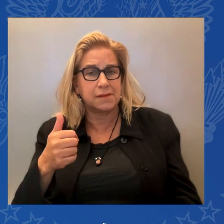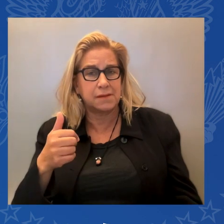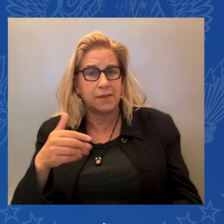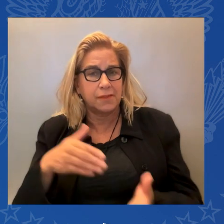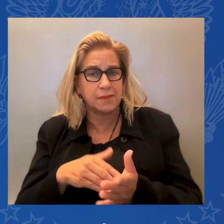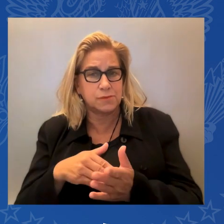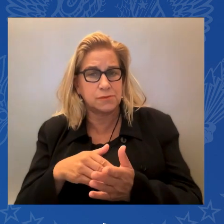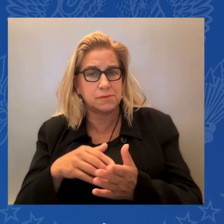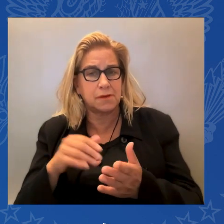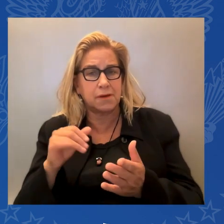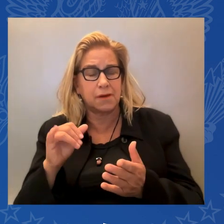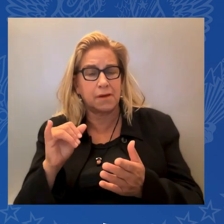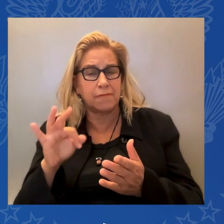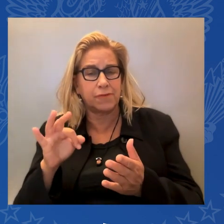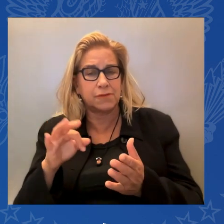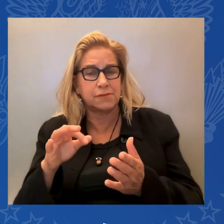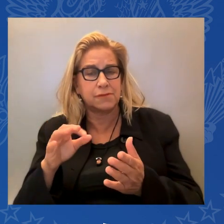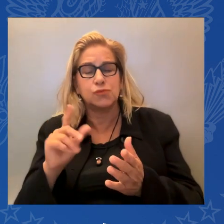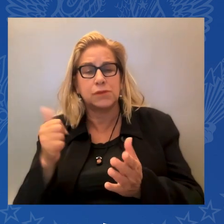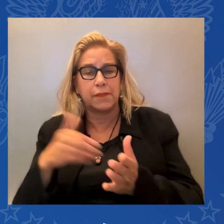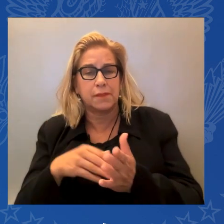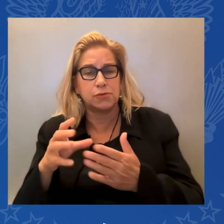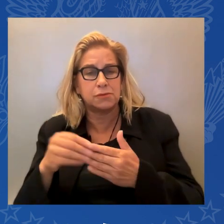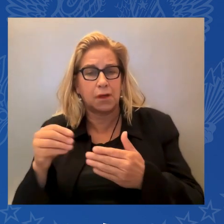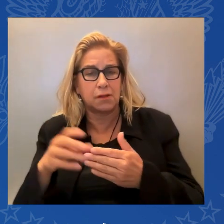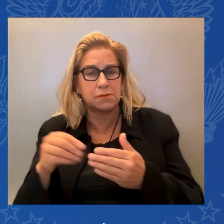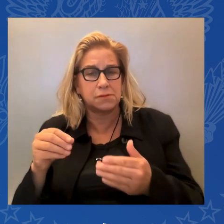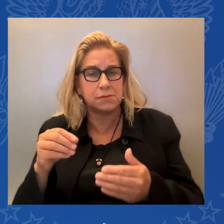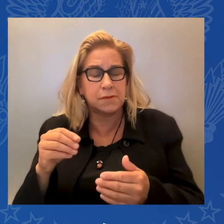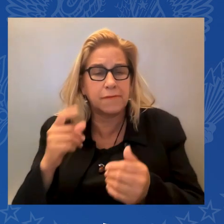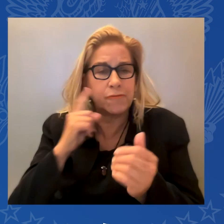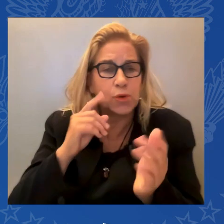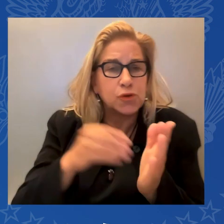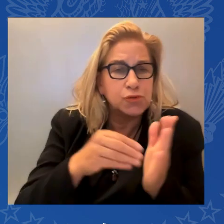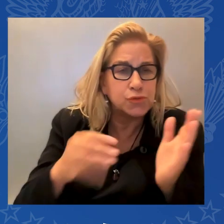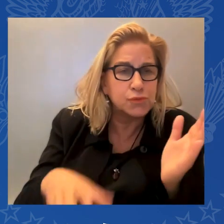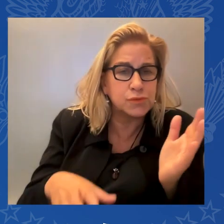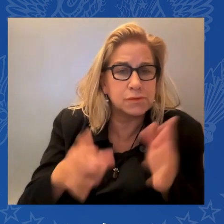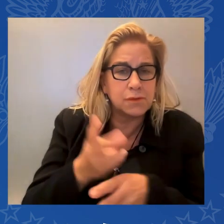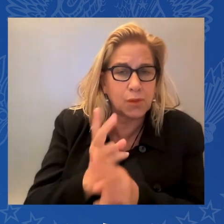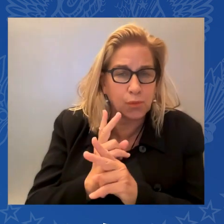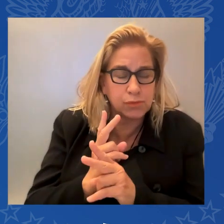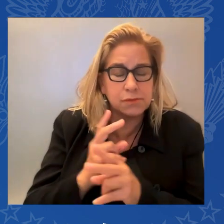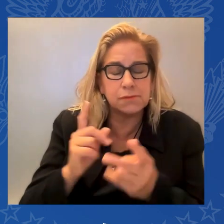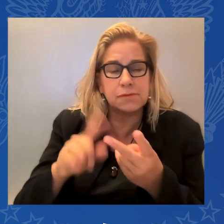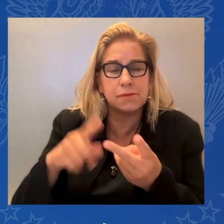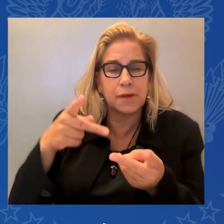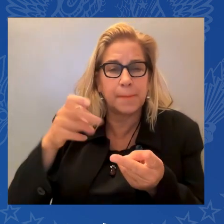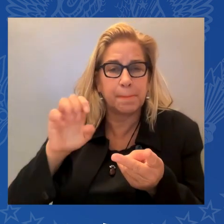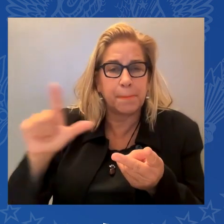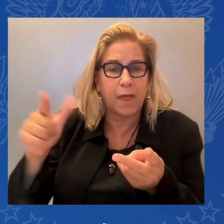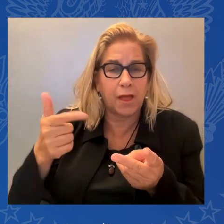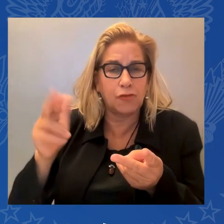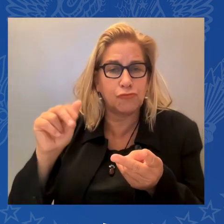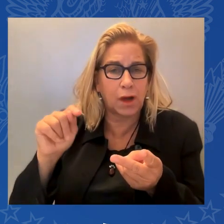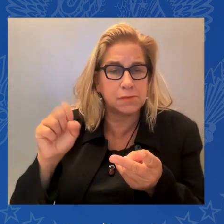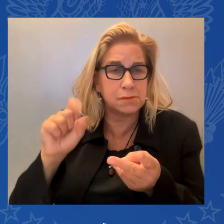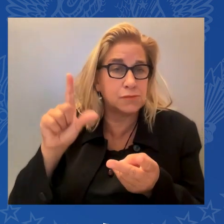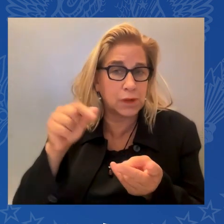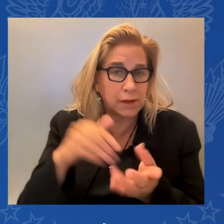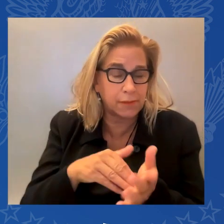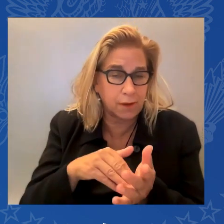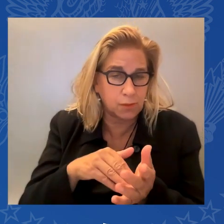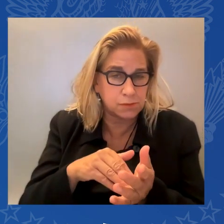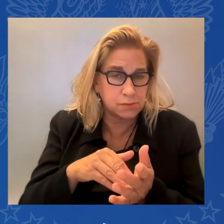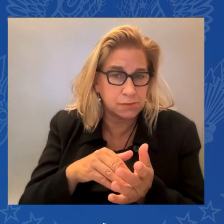The 10 civilians in America is making less than 125 grand. And look, that means millions of Latino student borrowers with federal loans will